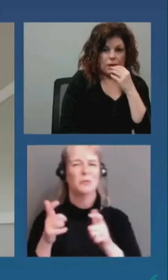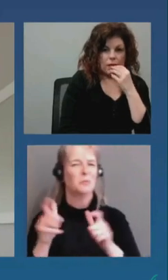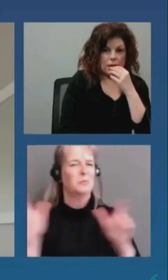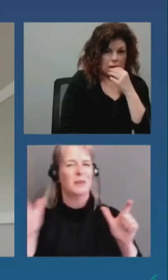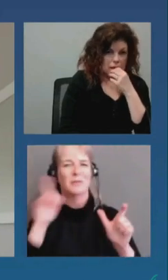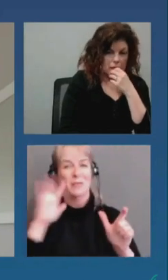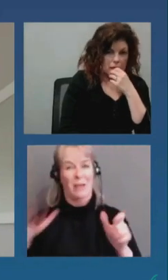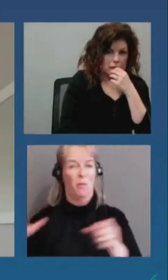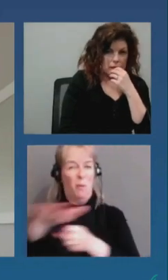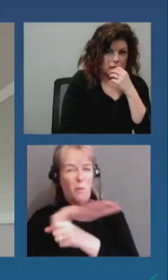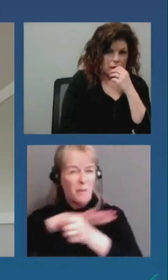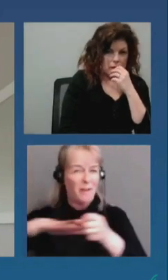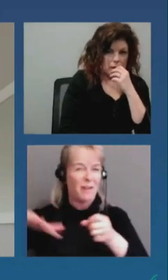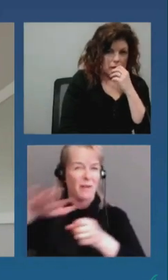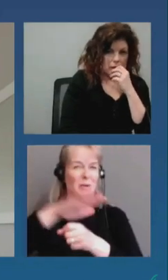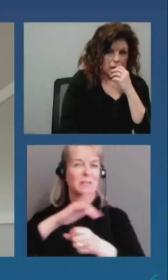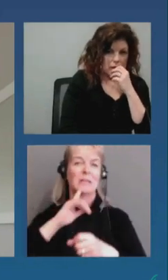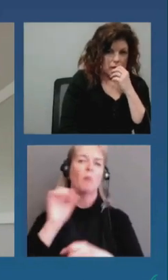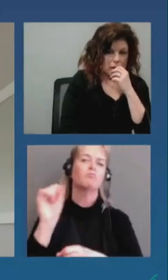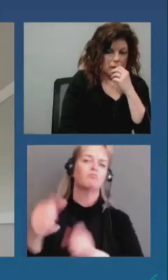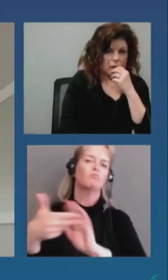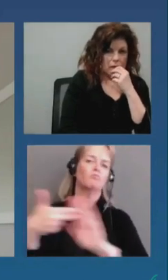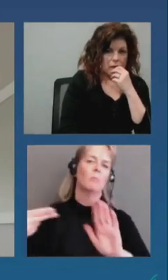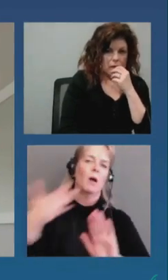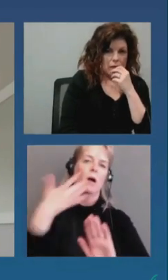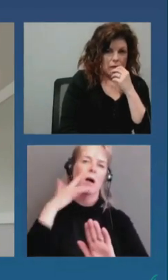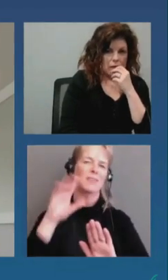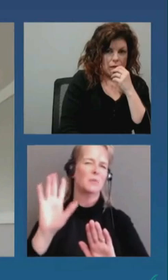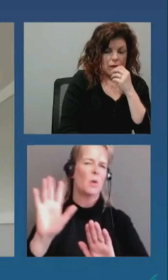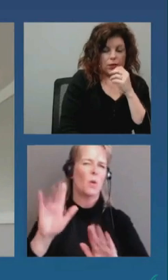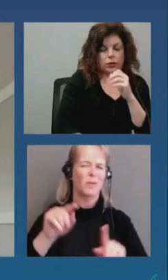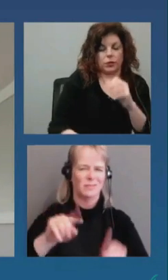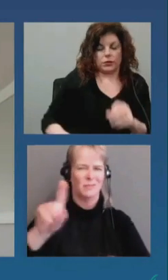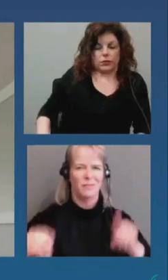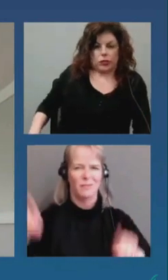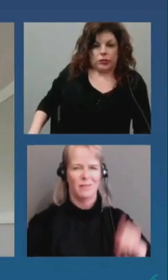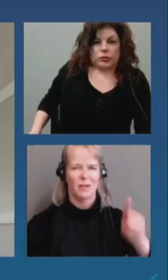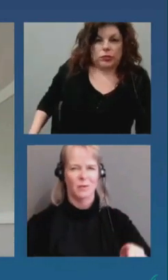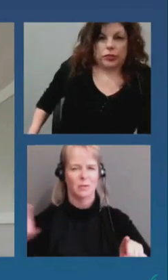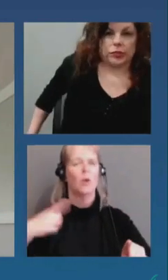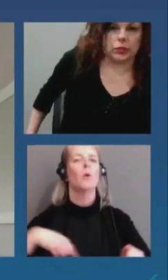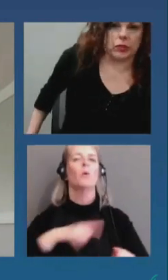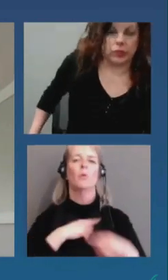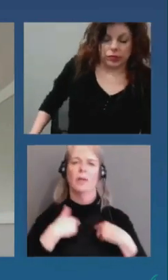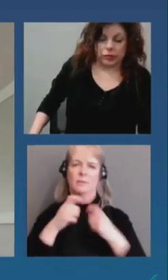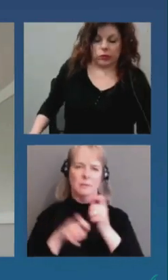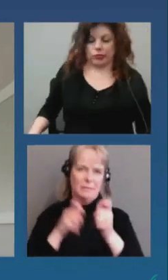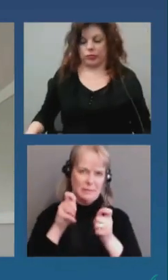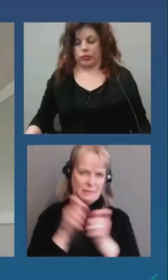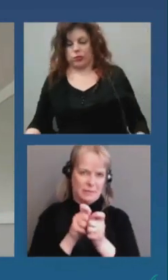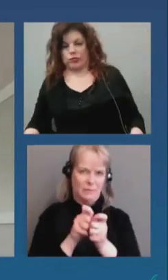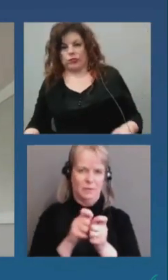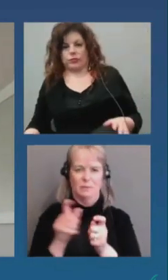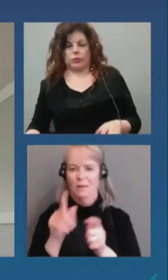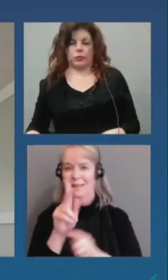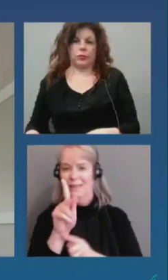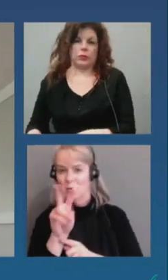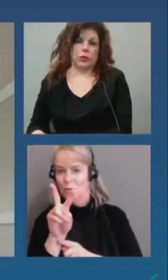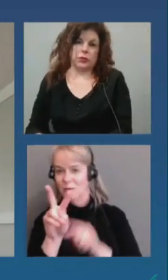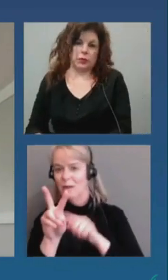area. So we would, you we have specific postal codes where we would prefer to focus.